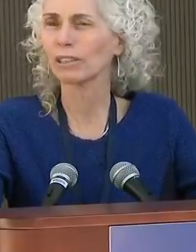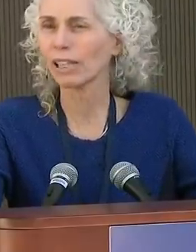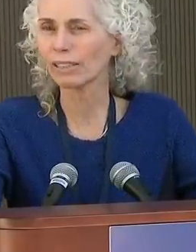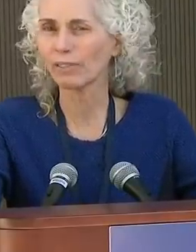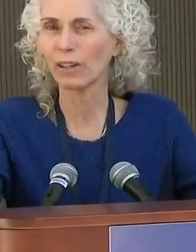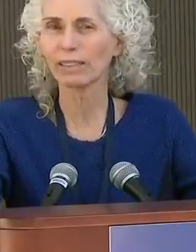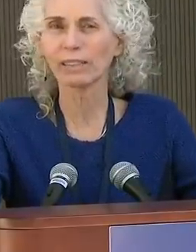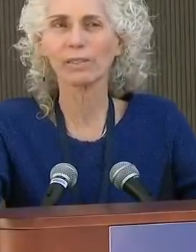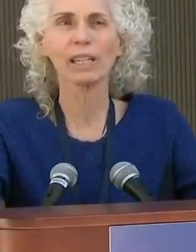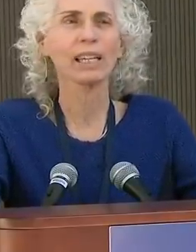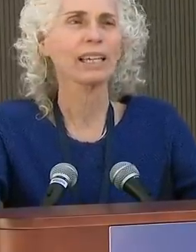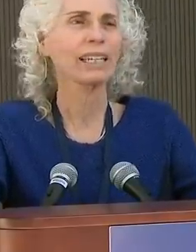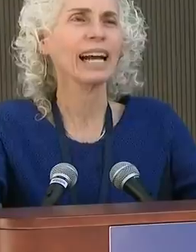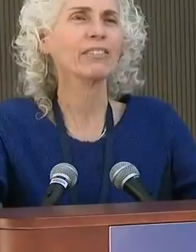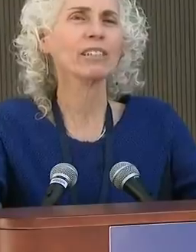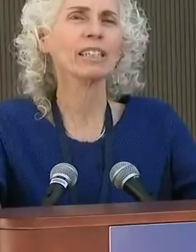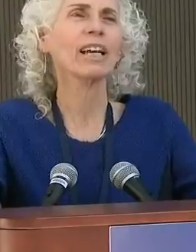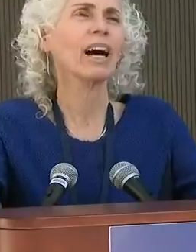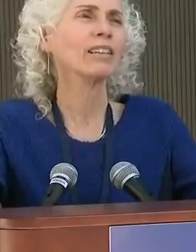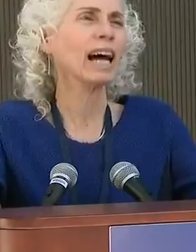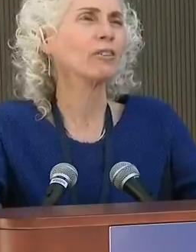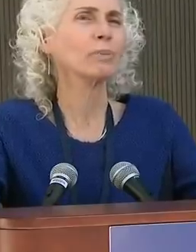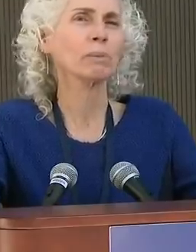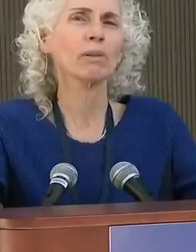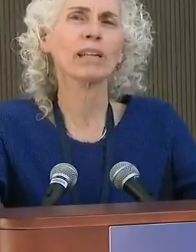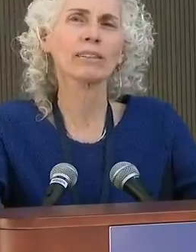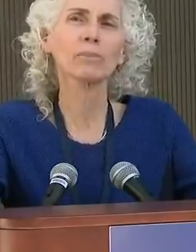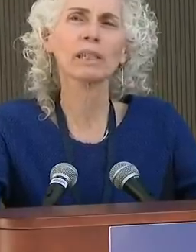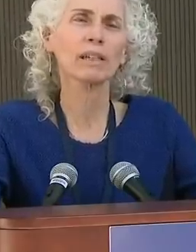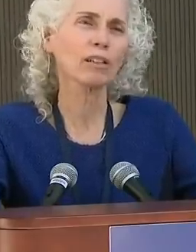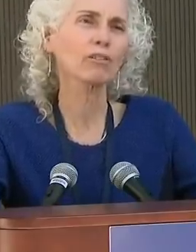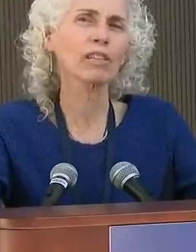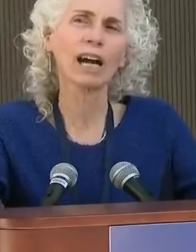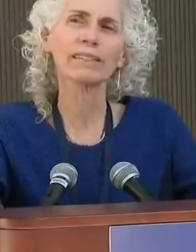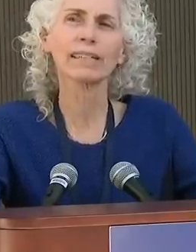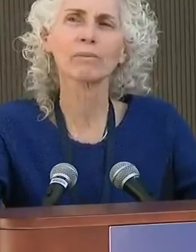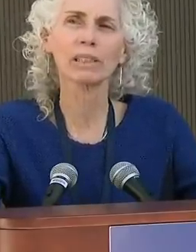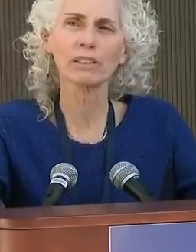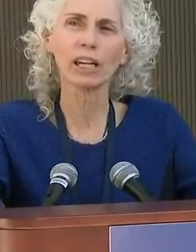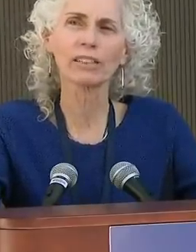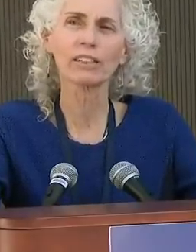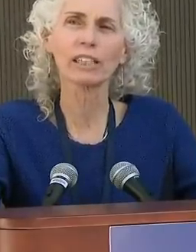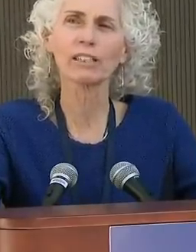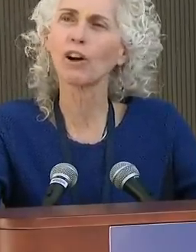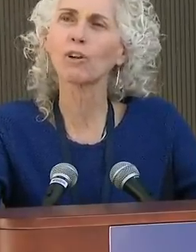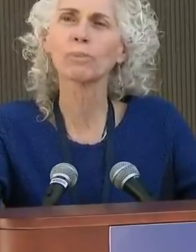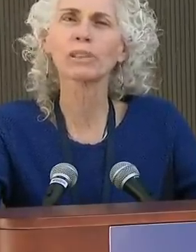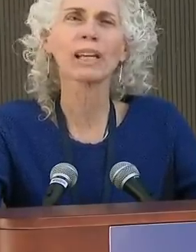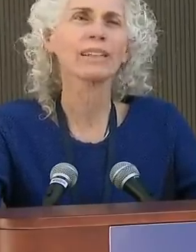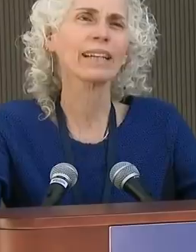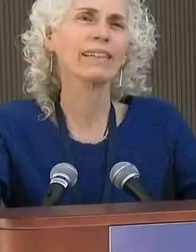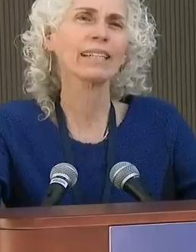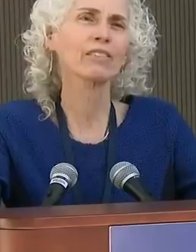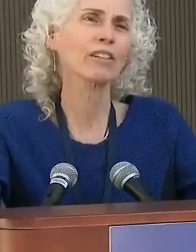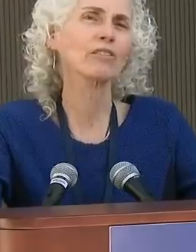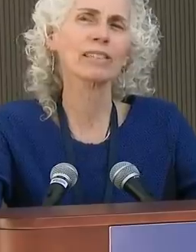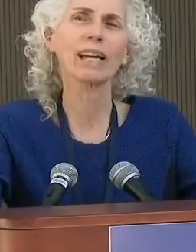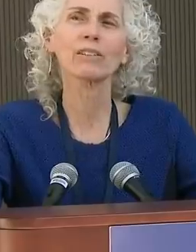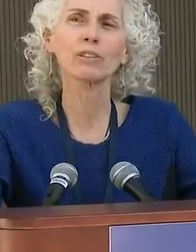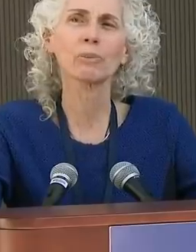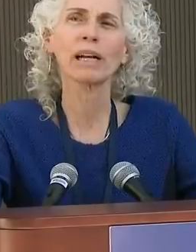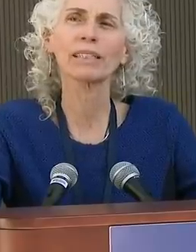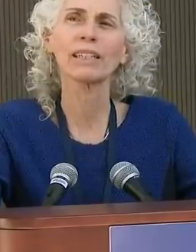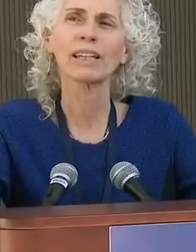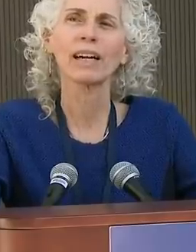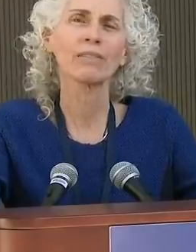although it's less effective. It actually allows people not to be in close contact with each other in hopes that that slows